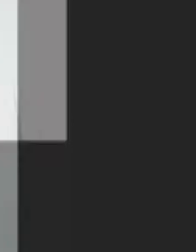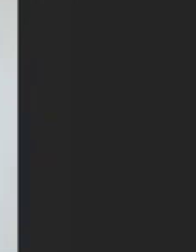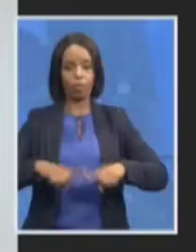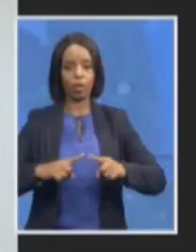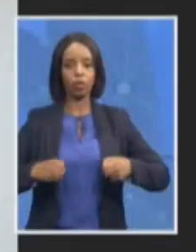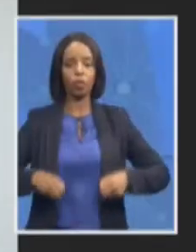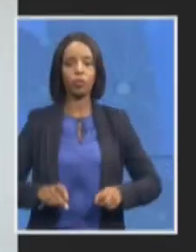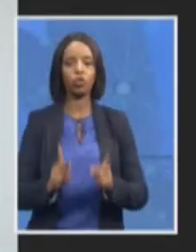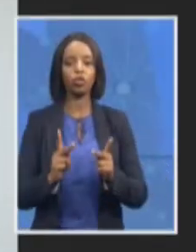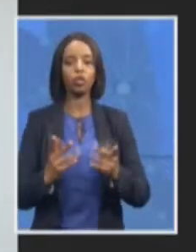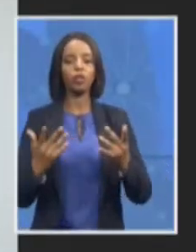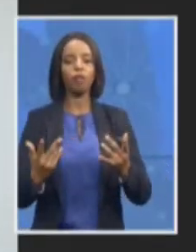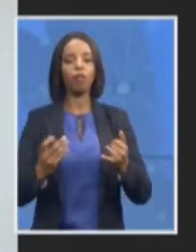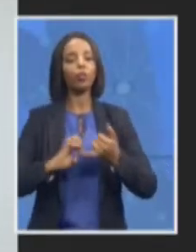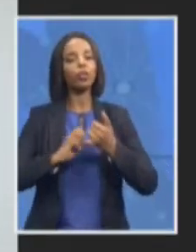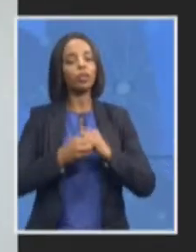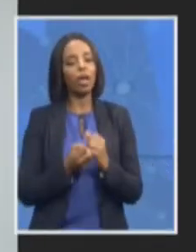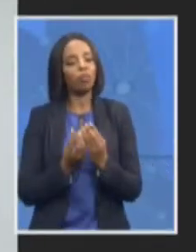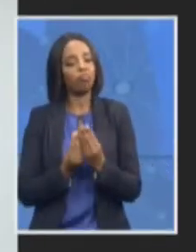what are the outstanding issues